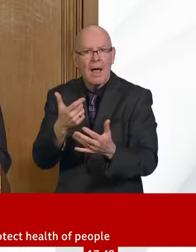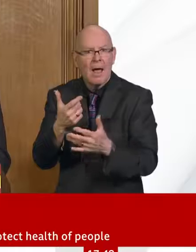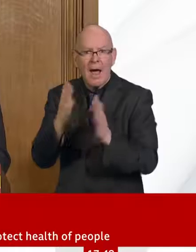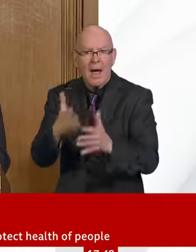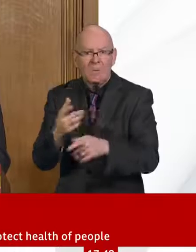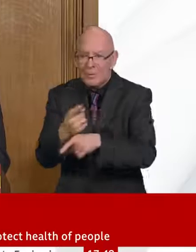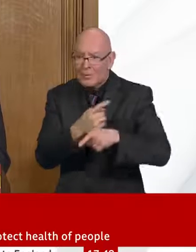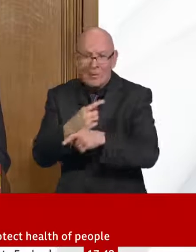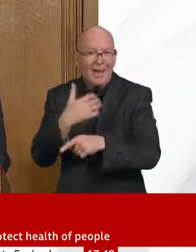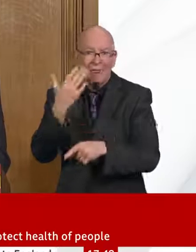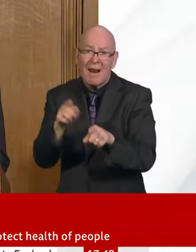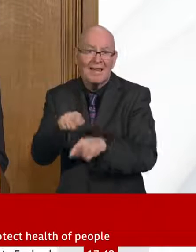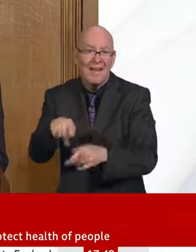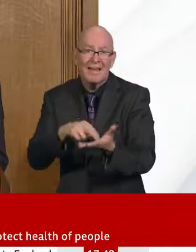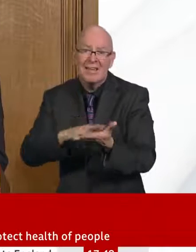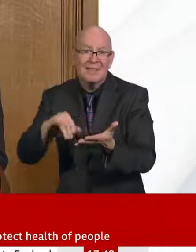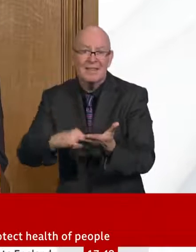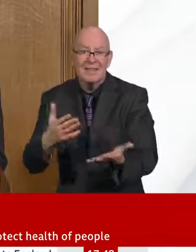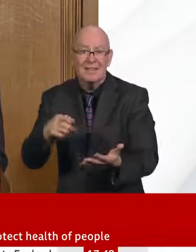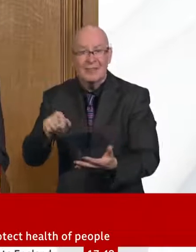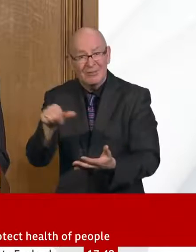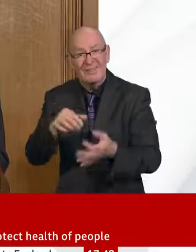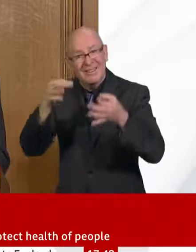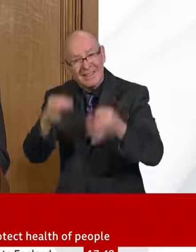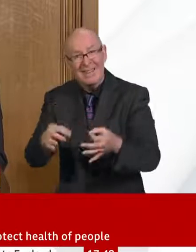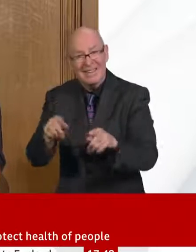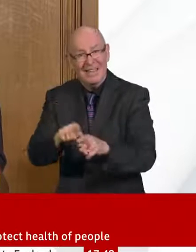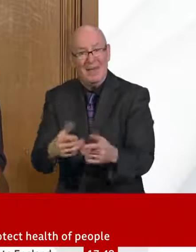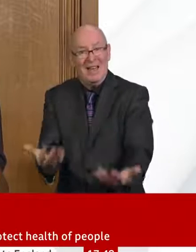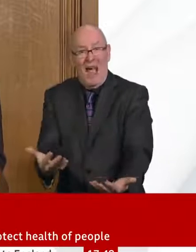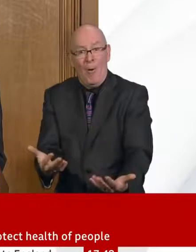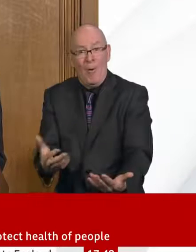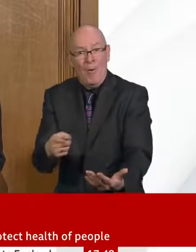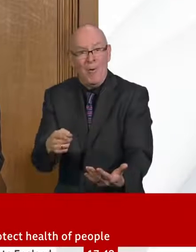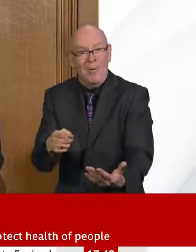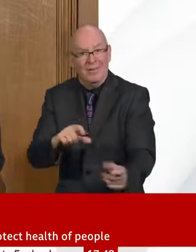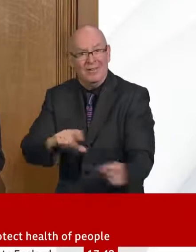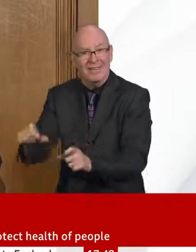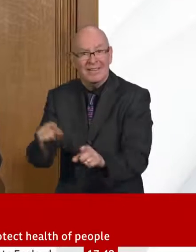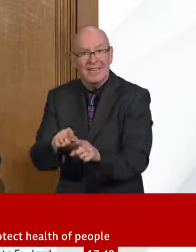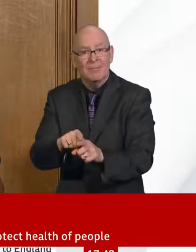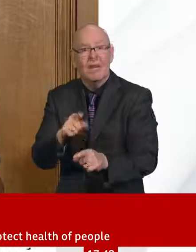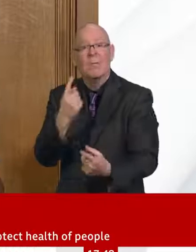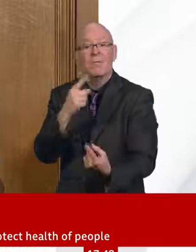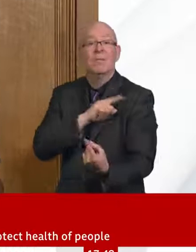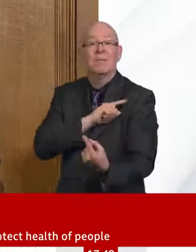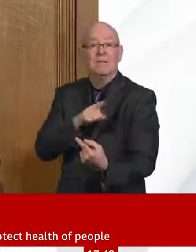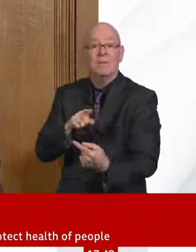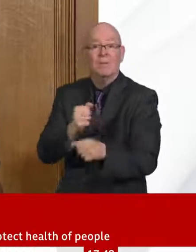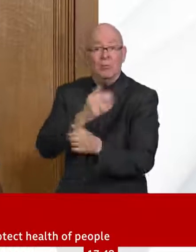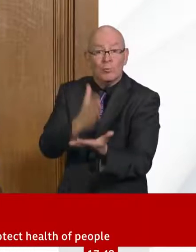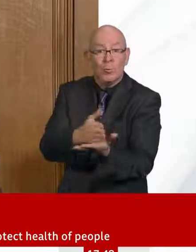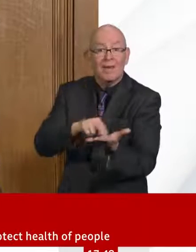in the way that they always do make those decisions. And the chief nursing officer myself have been very clear. And in fact, we have written on on